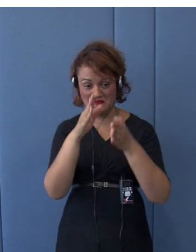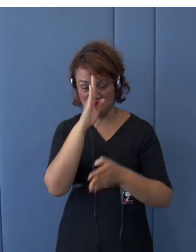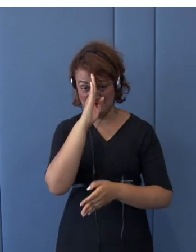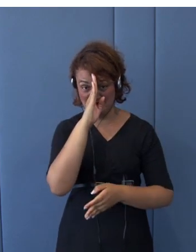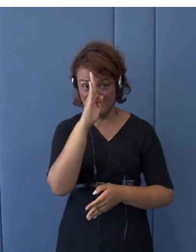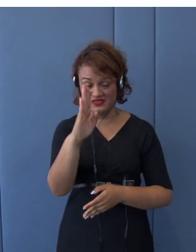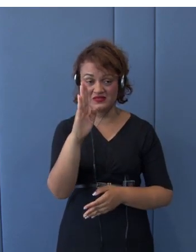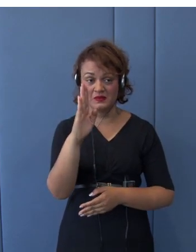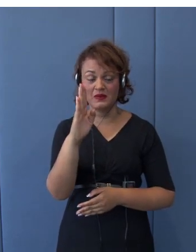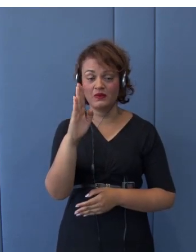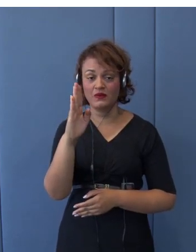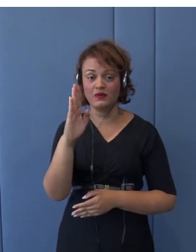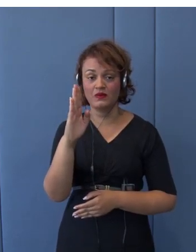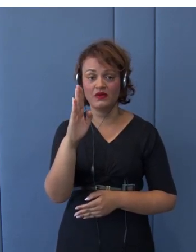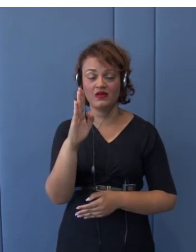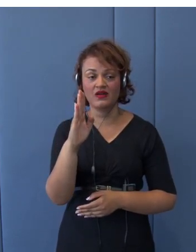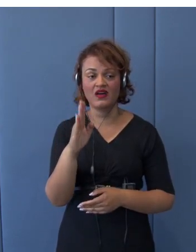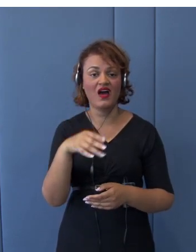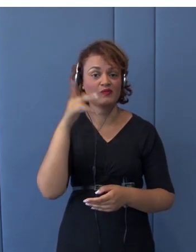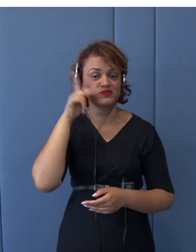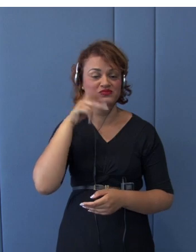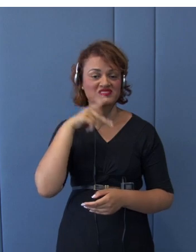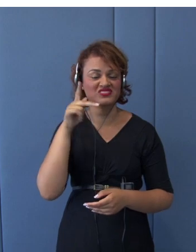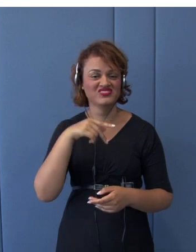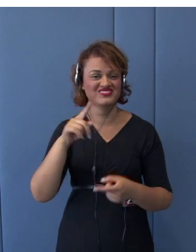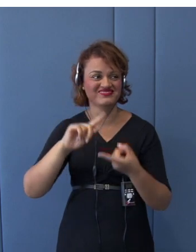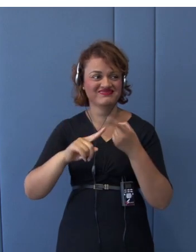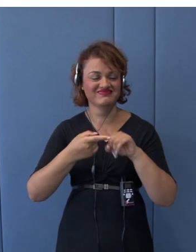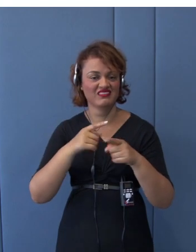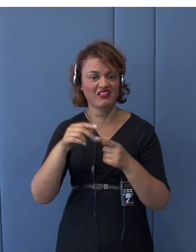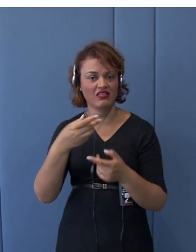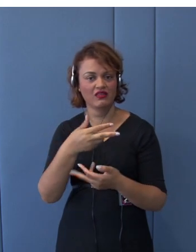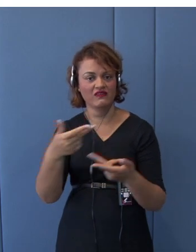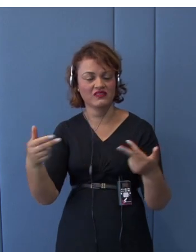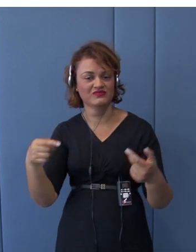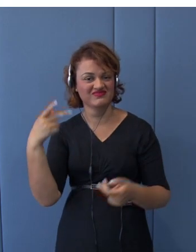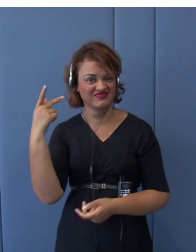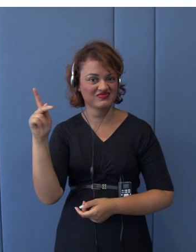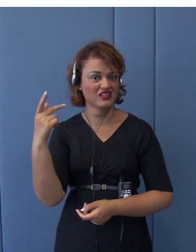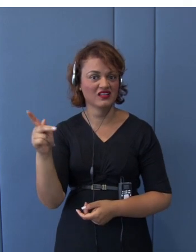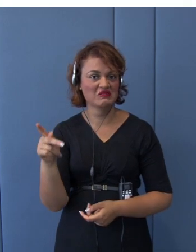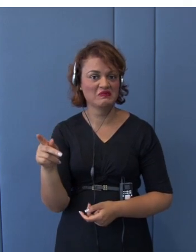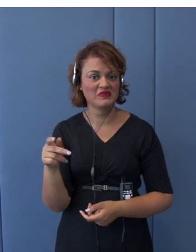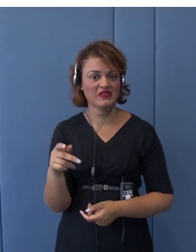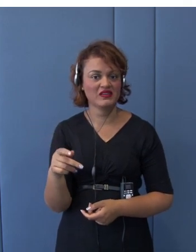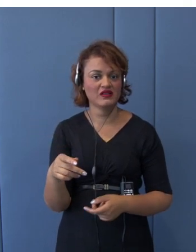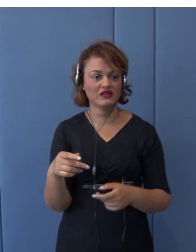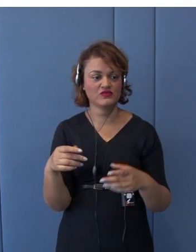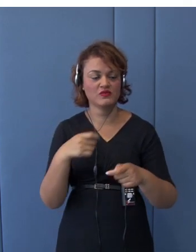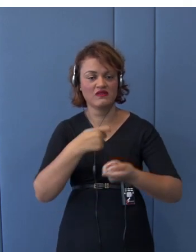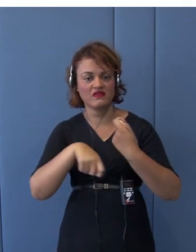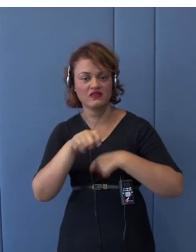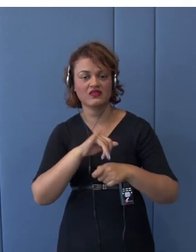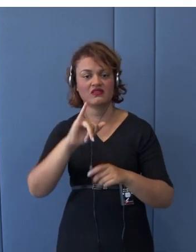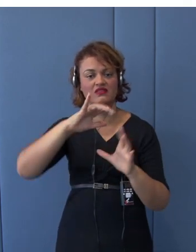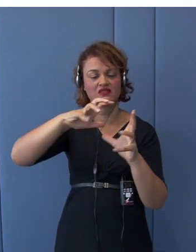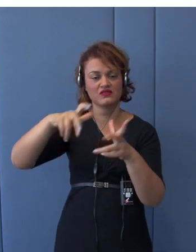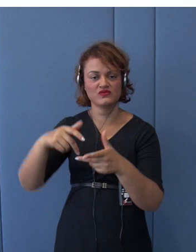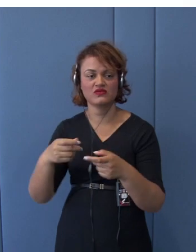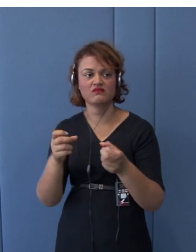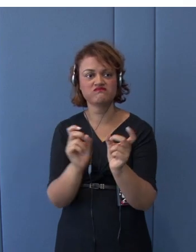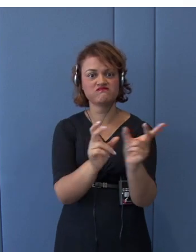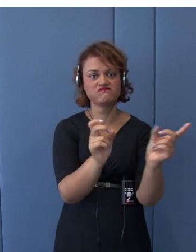economic policies, notably the issue of international trade. So what would mean or implies